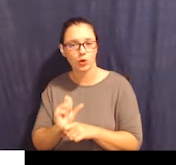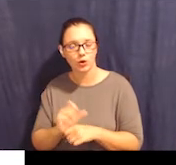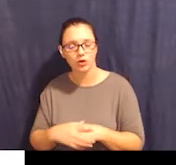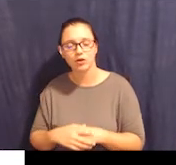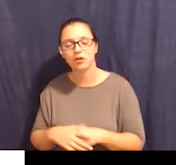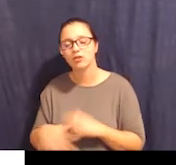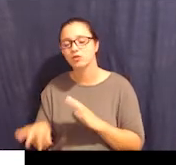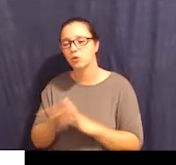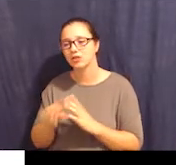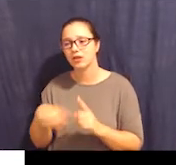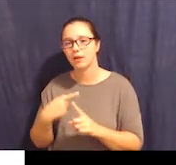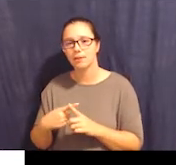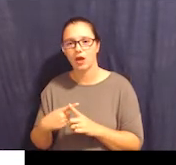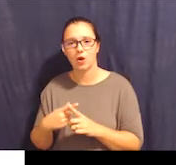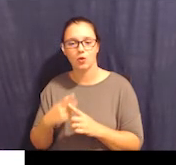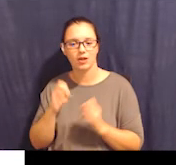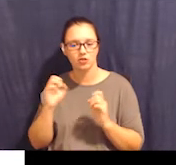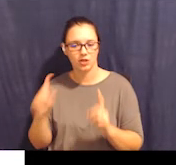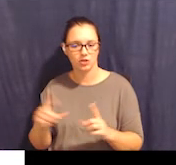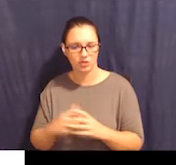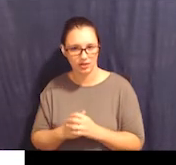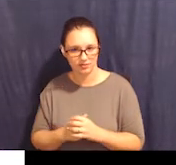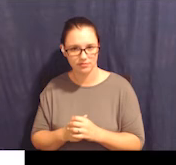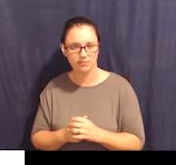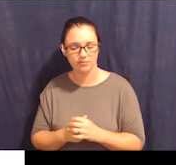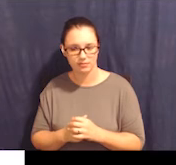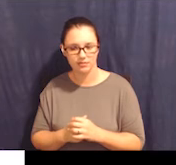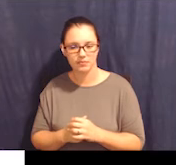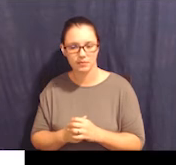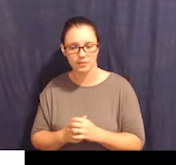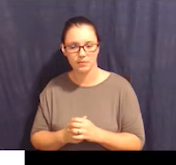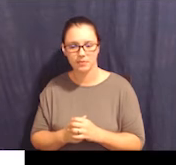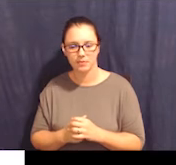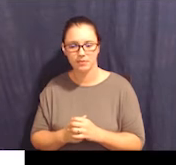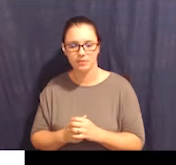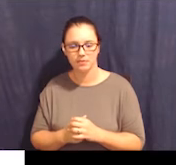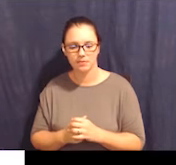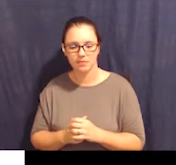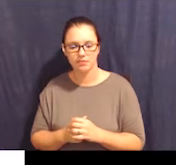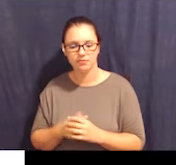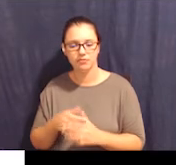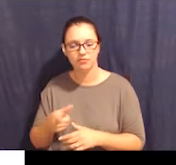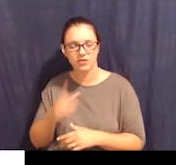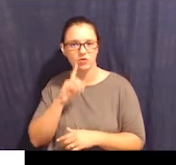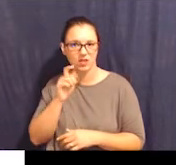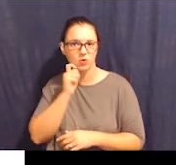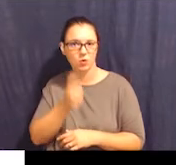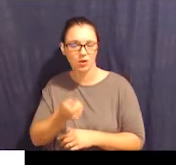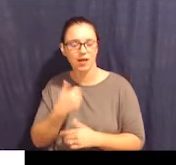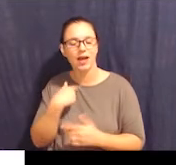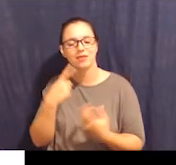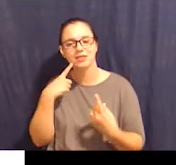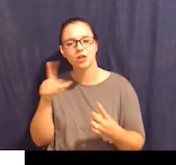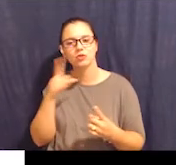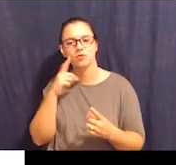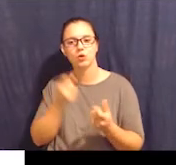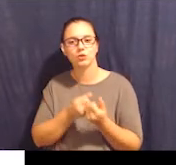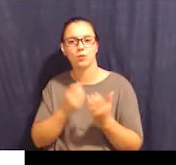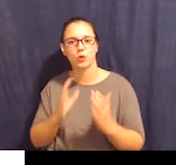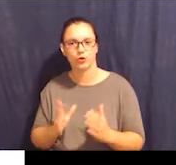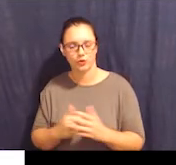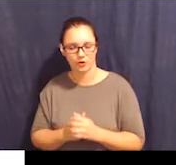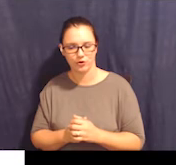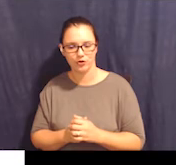And then this is pretty cool. We have a declaration of the supporter. This is something that we are putting into the bill